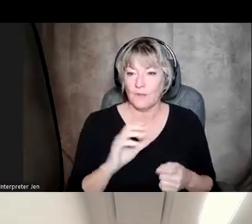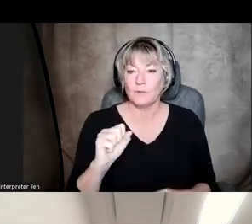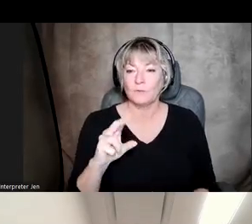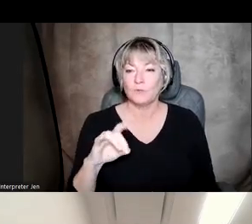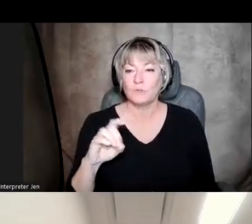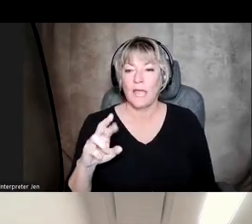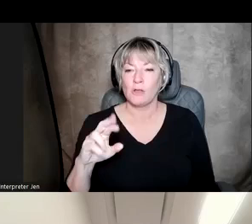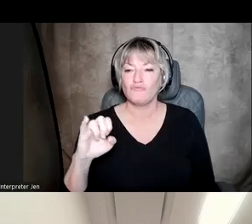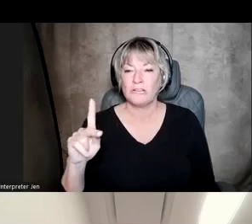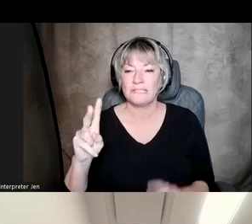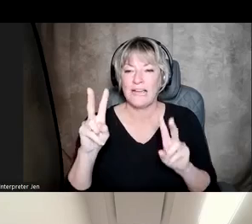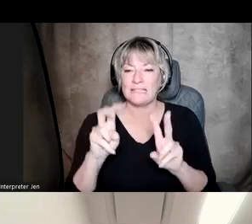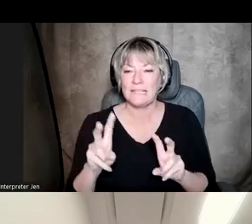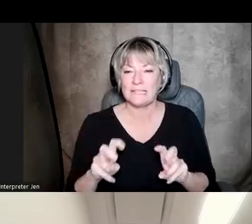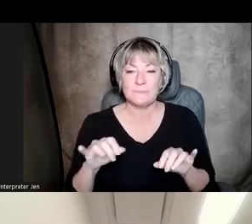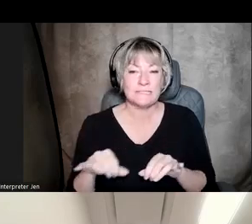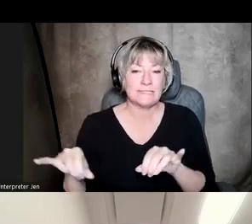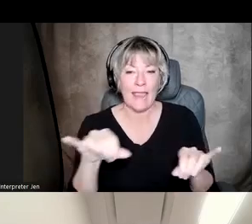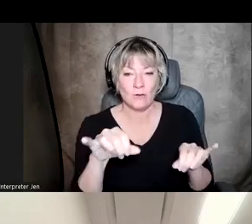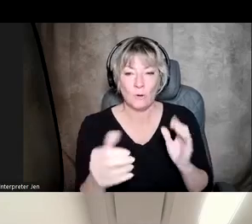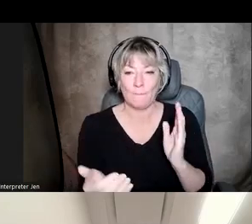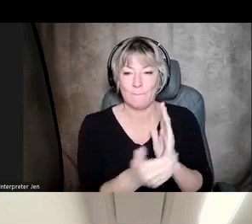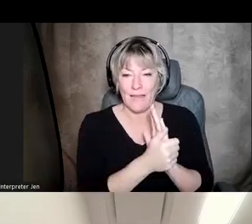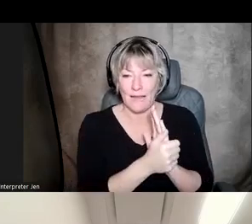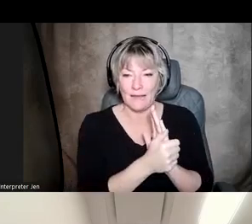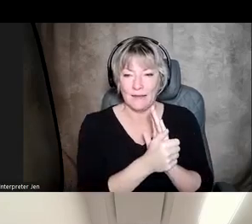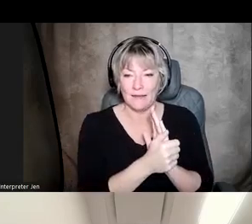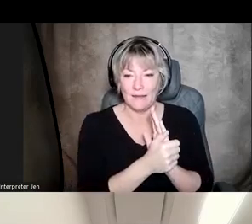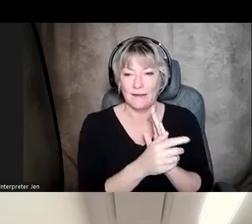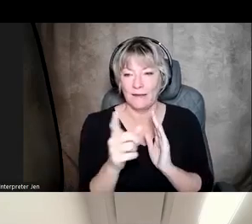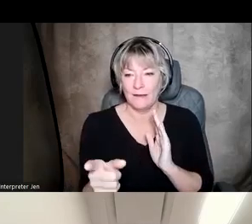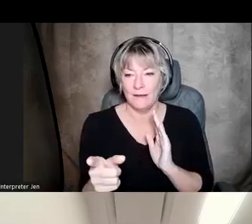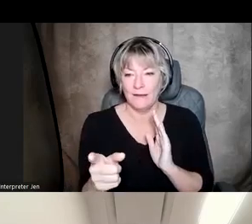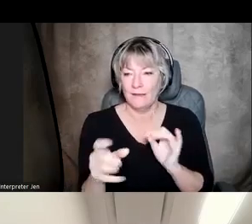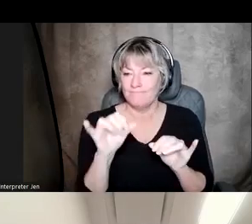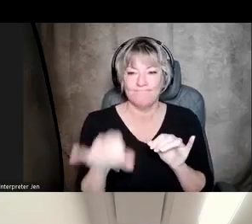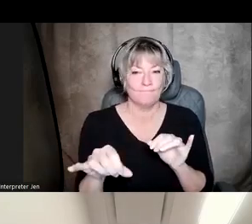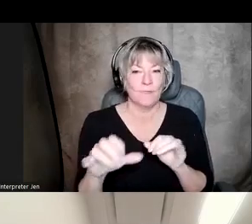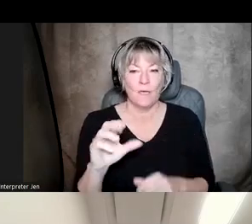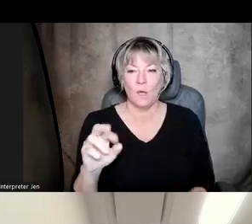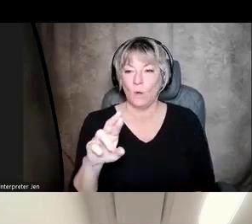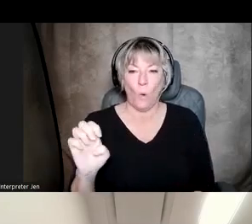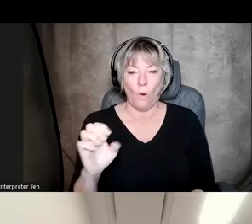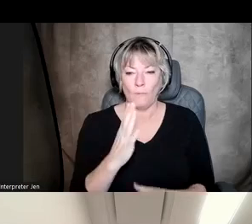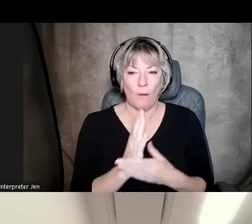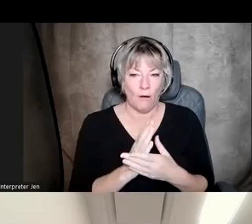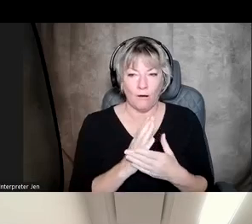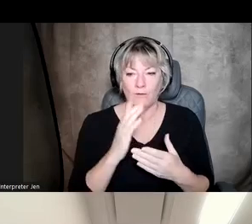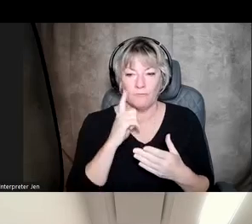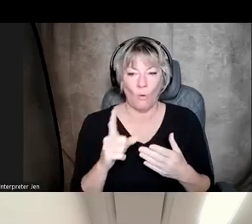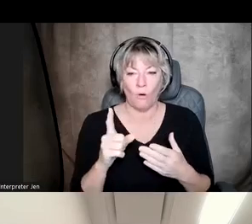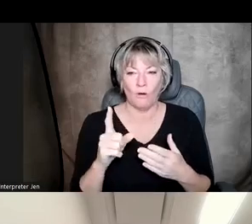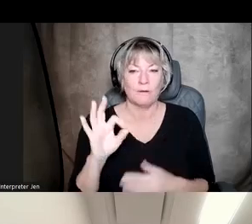risk assessment standards packet. And this remains a core component of 4